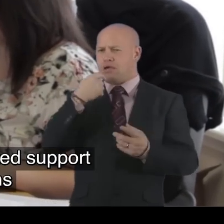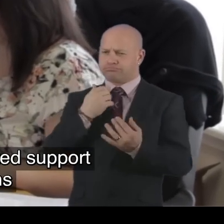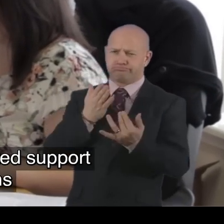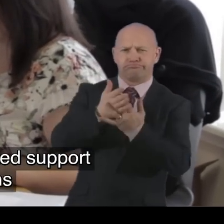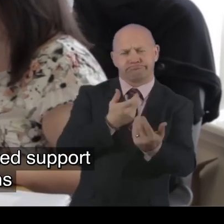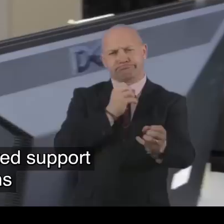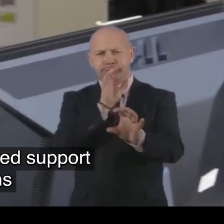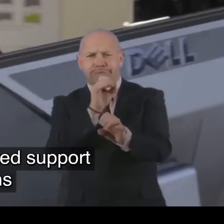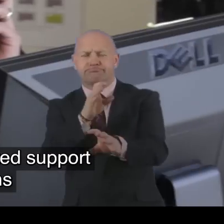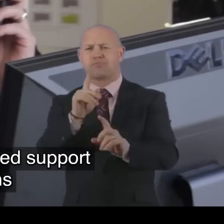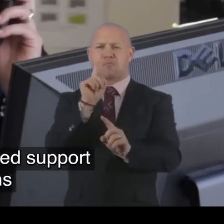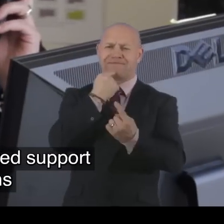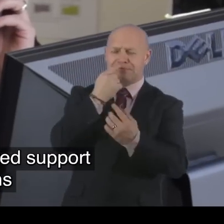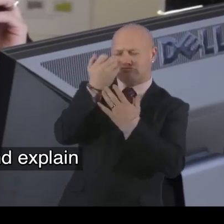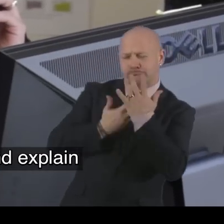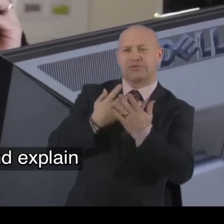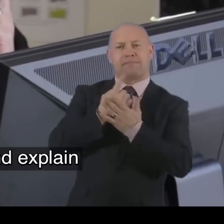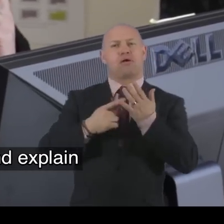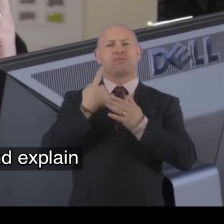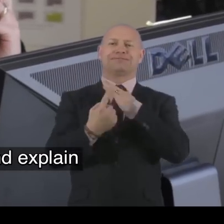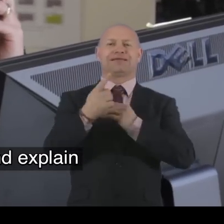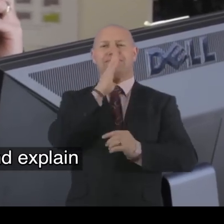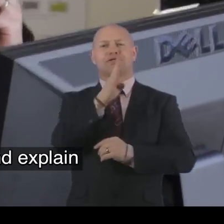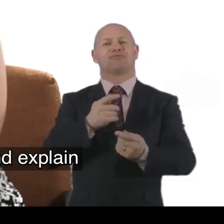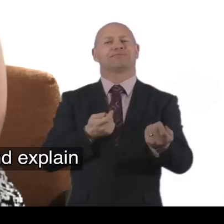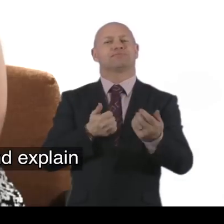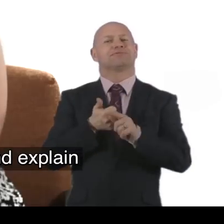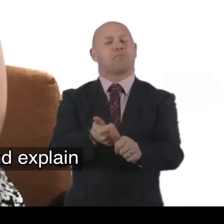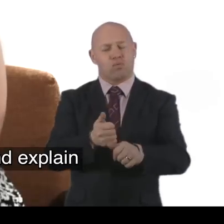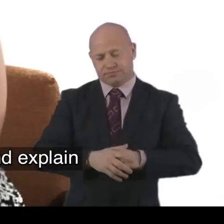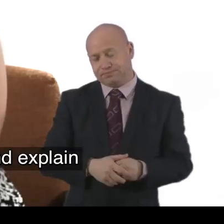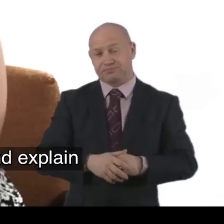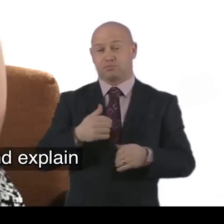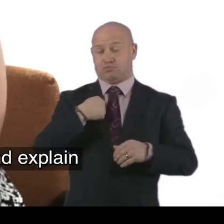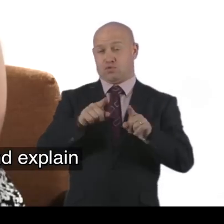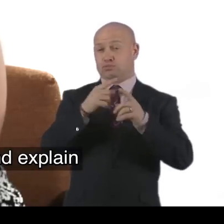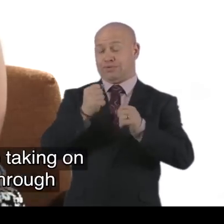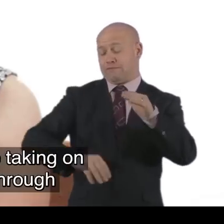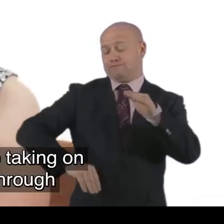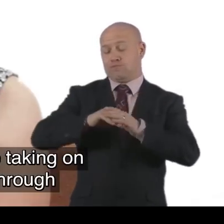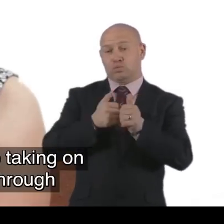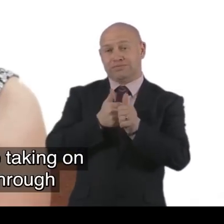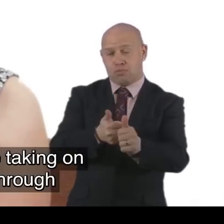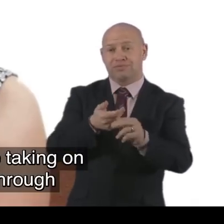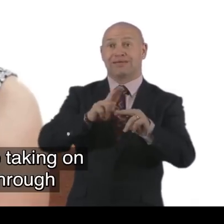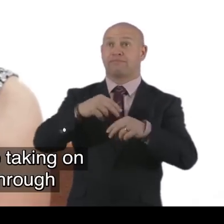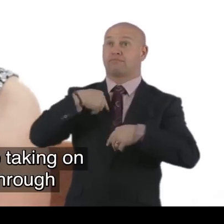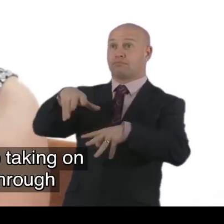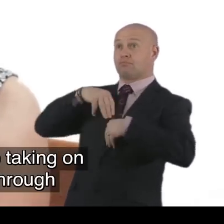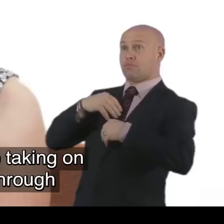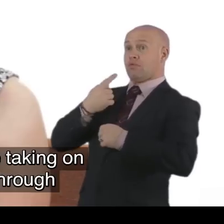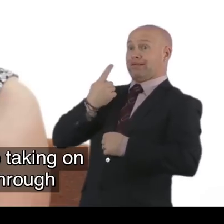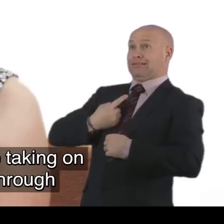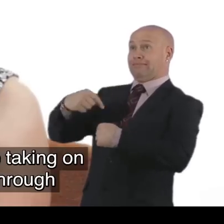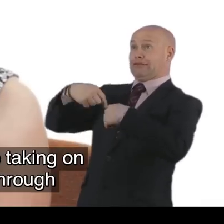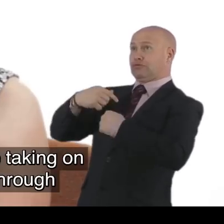relay the myths of what SDS is. And what the options are. And explain each option to you. We also do field support if